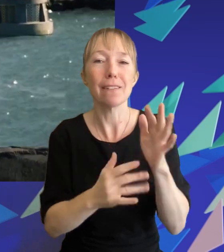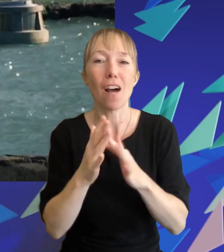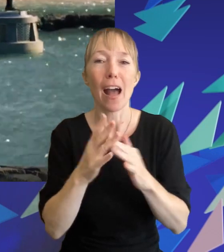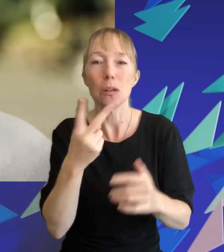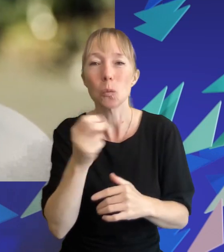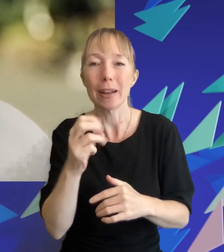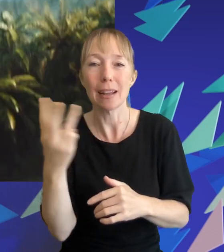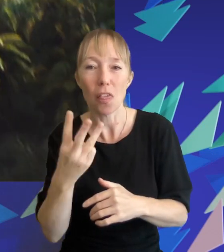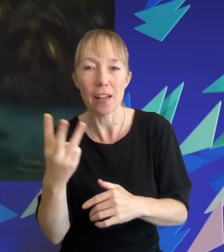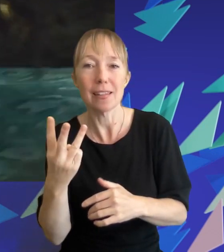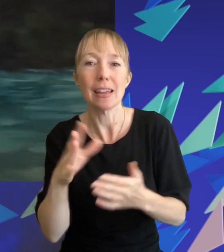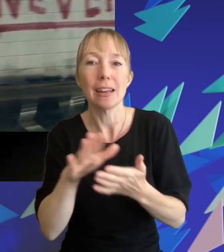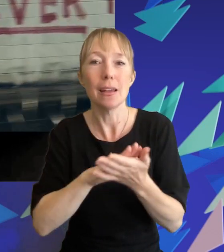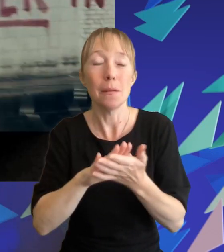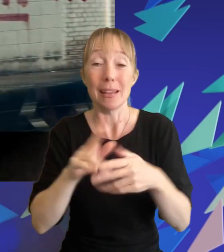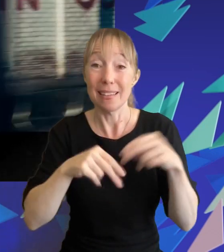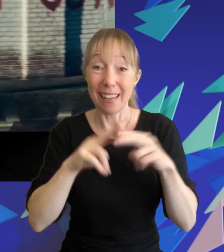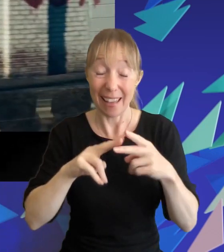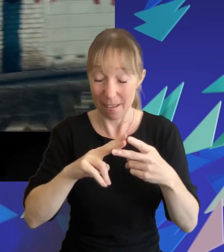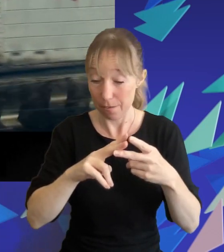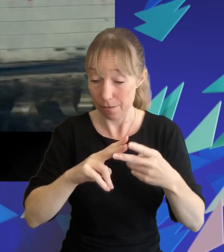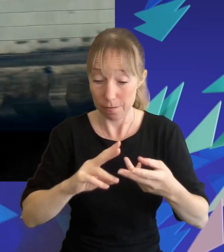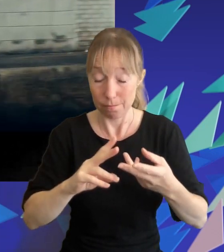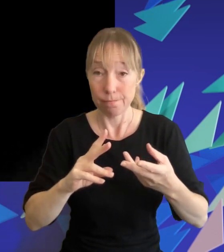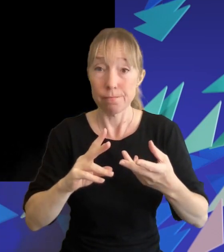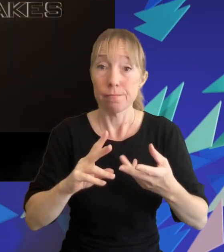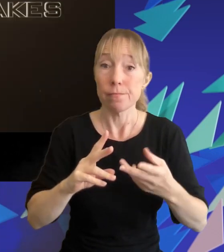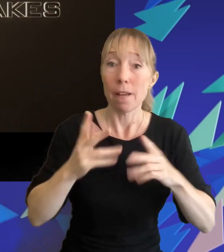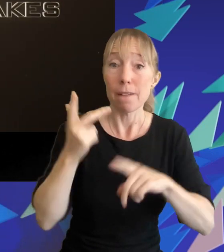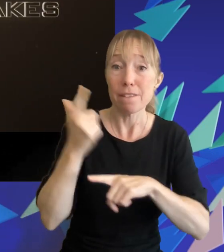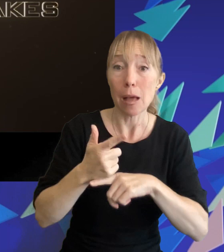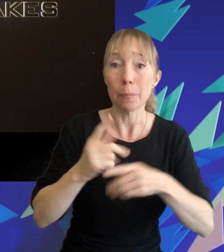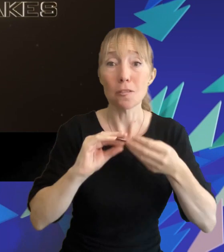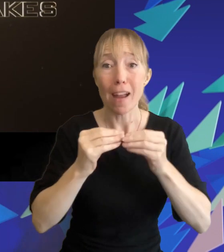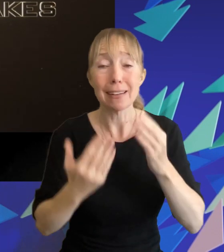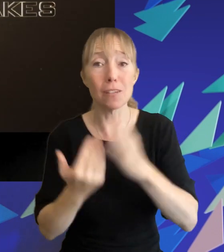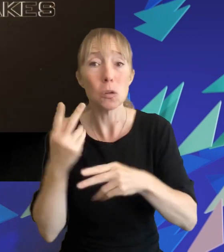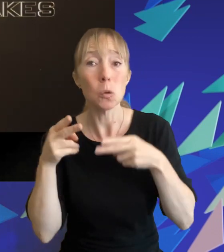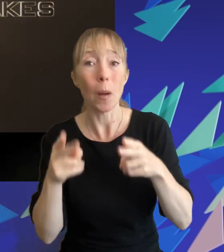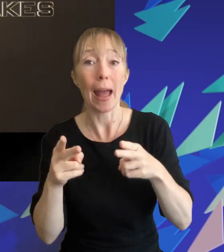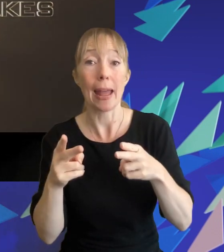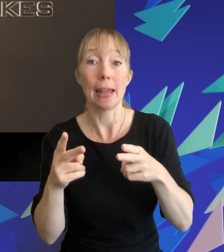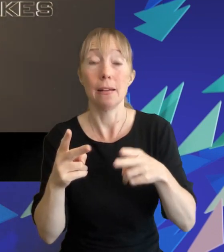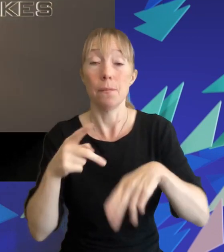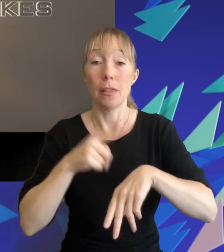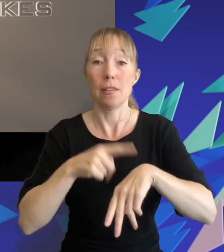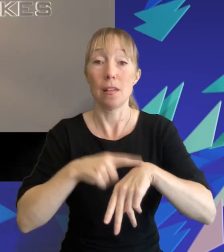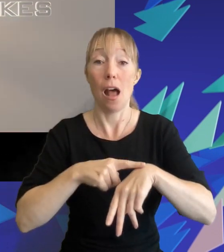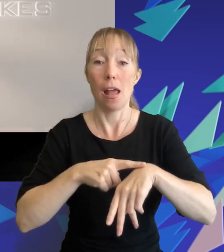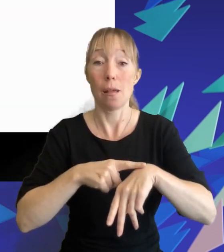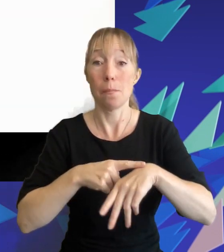no doubt work in its favor if done in a creative and innovative way at the time of filming this event in september 2022